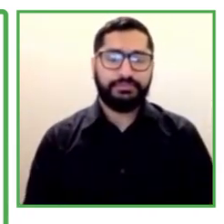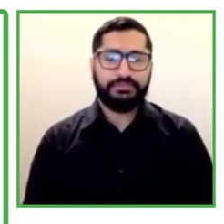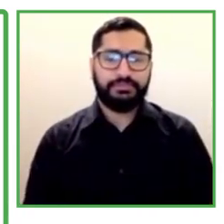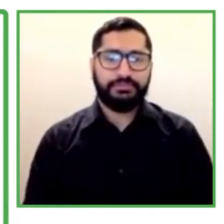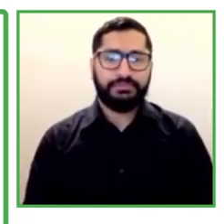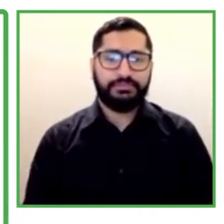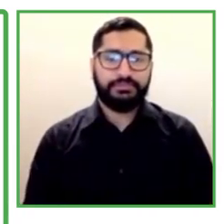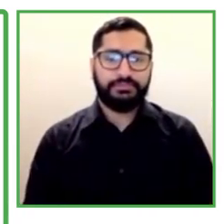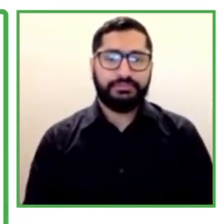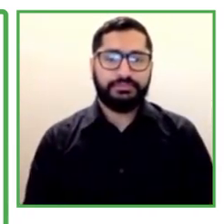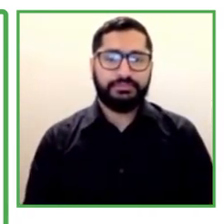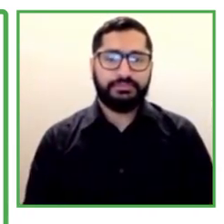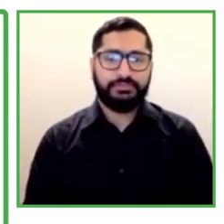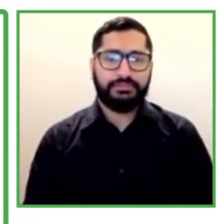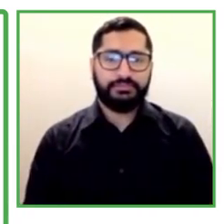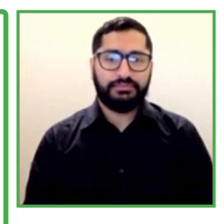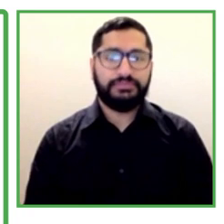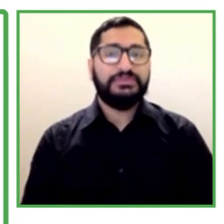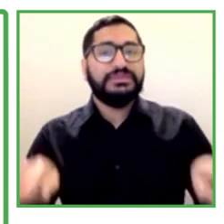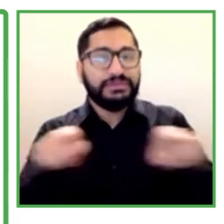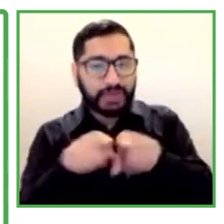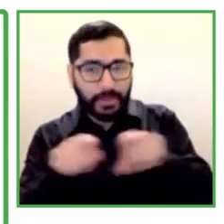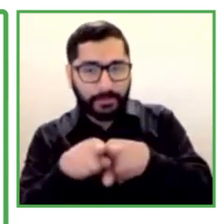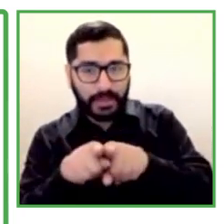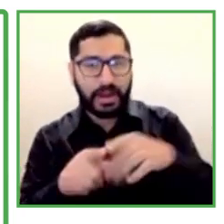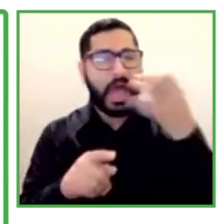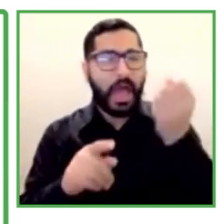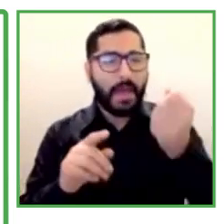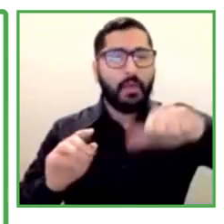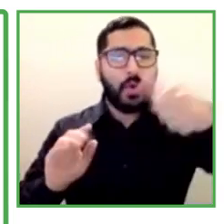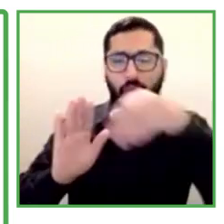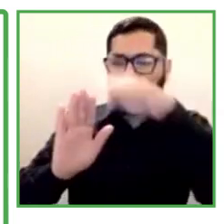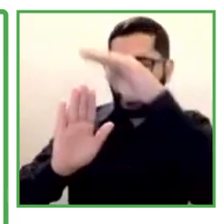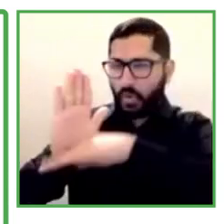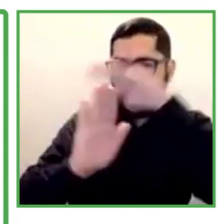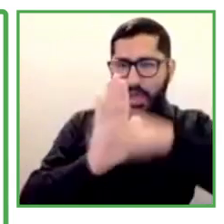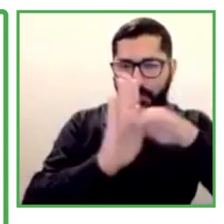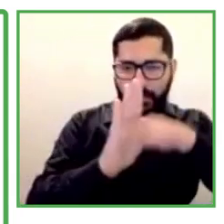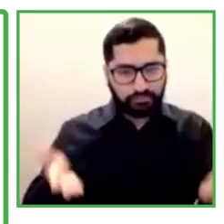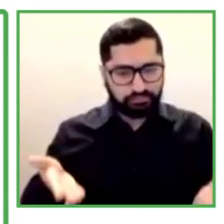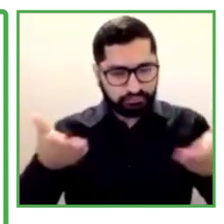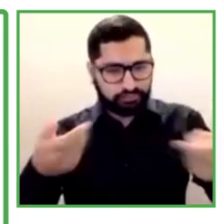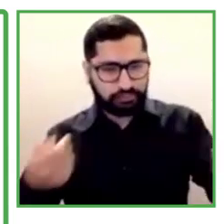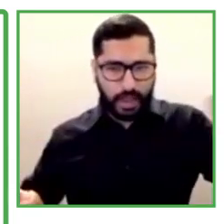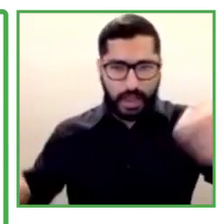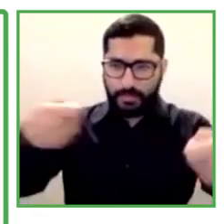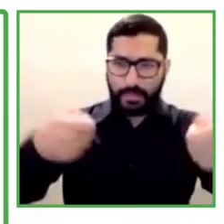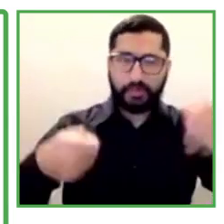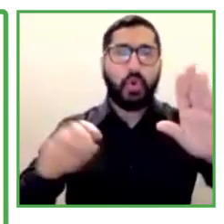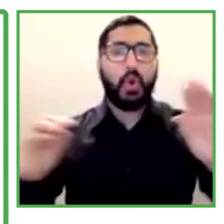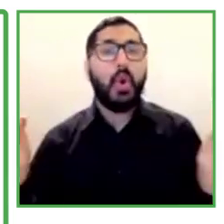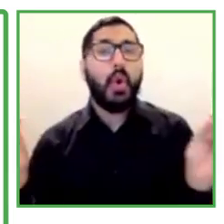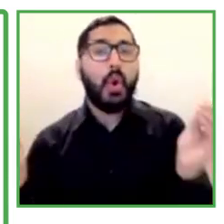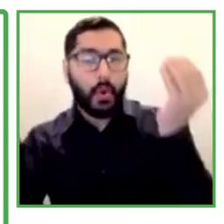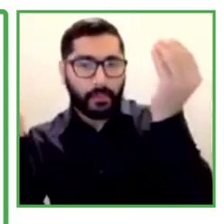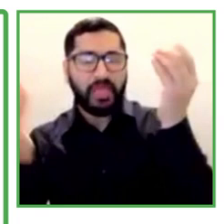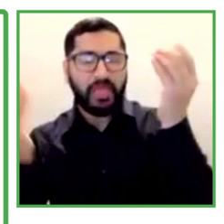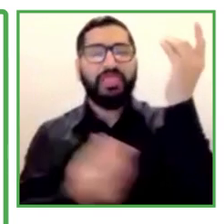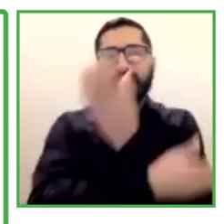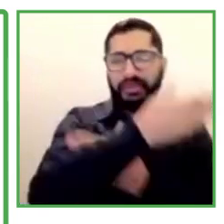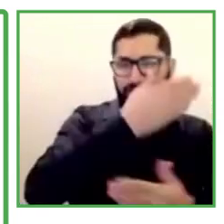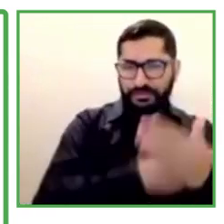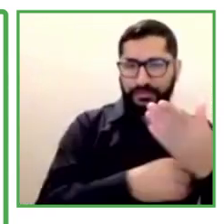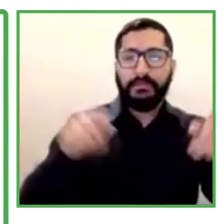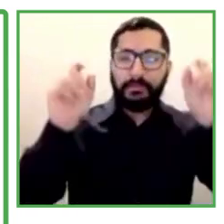with disabilities to participate in all aspects of life. To be honest